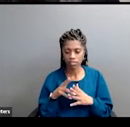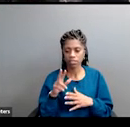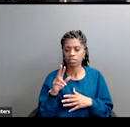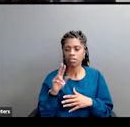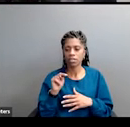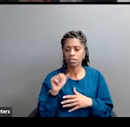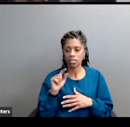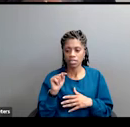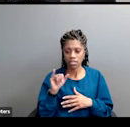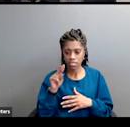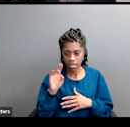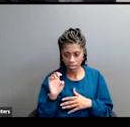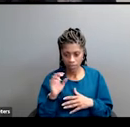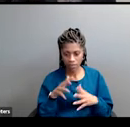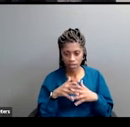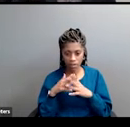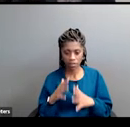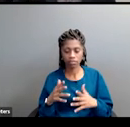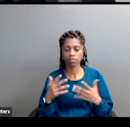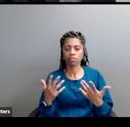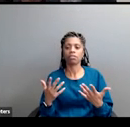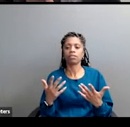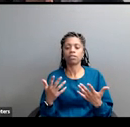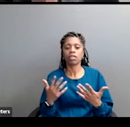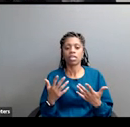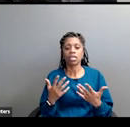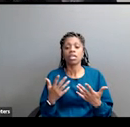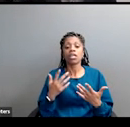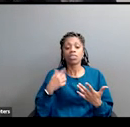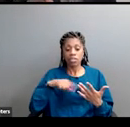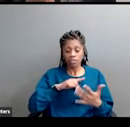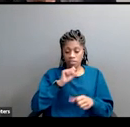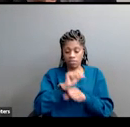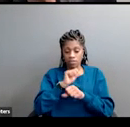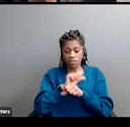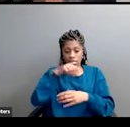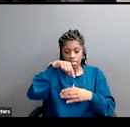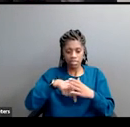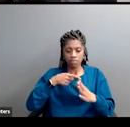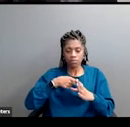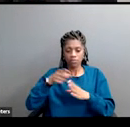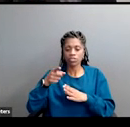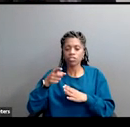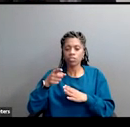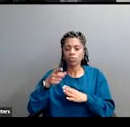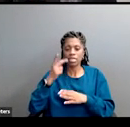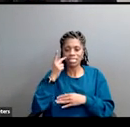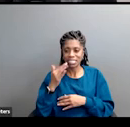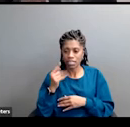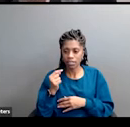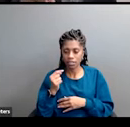Those of us who work in the field professionally, we can see the con. We can we can pierce the rhetoric.